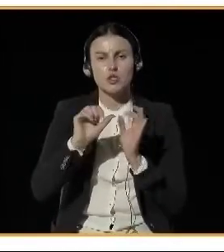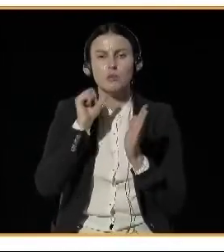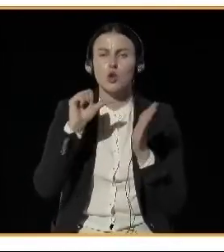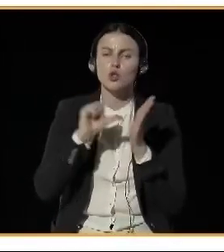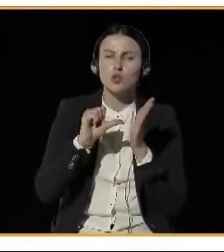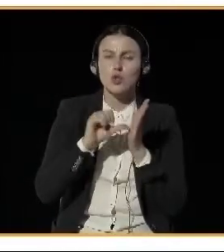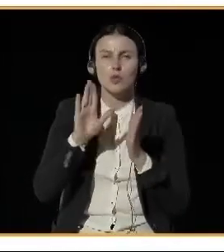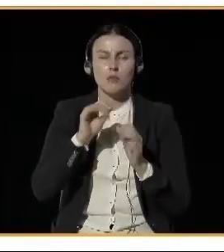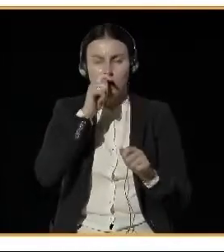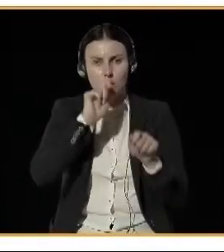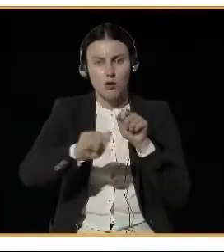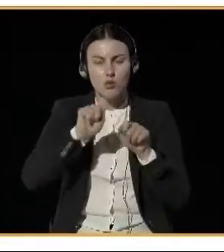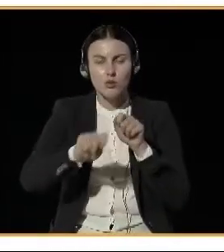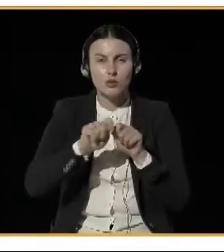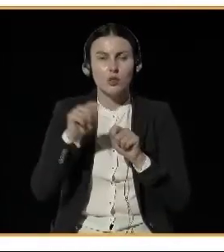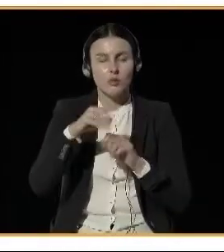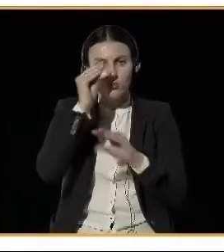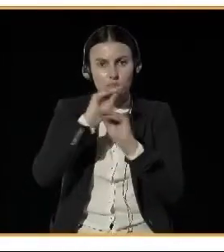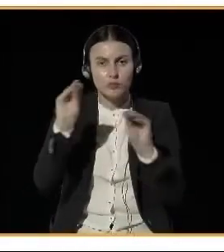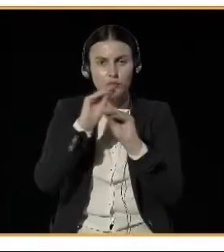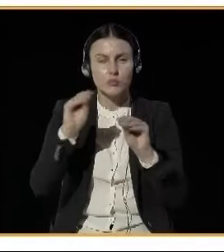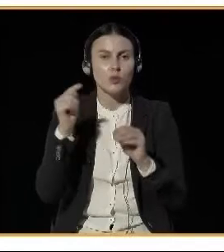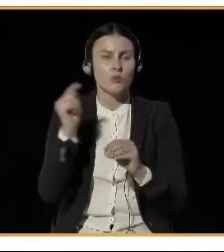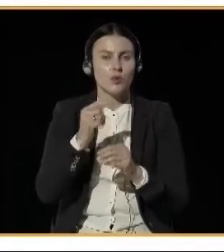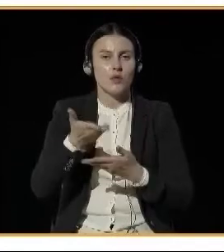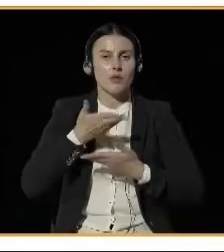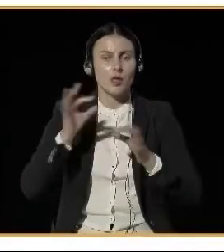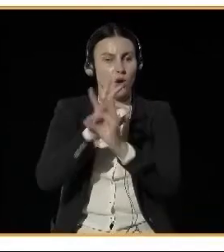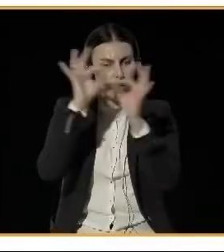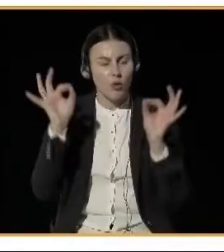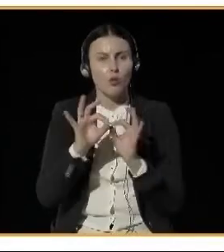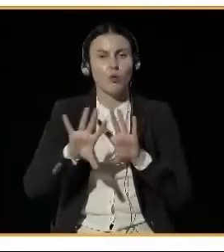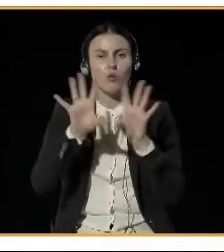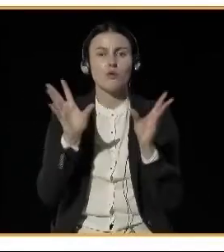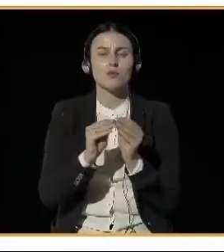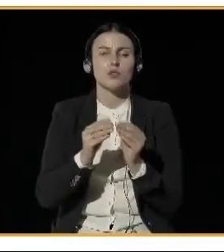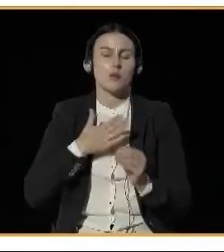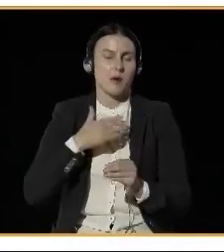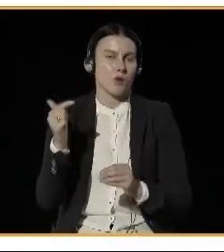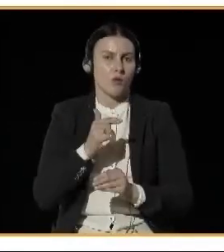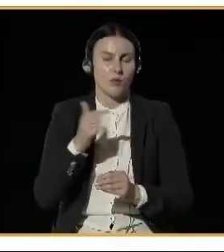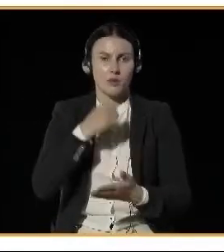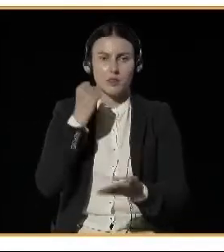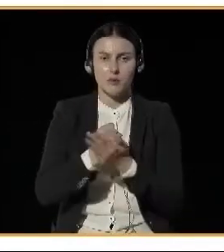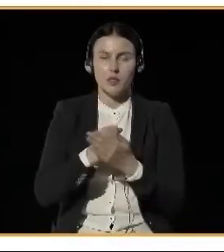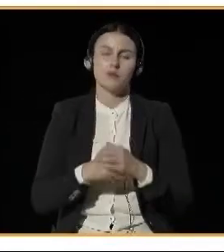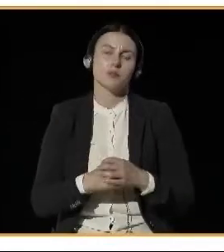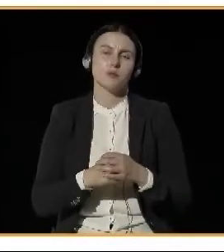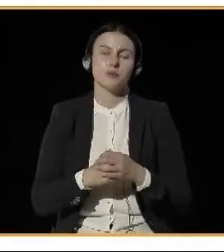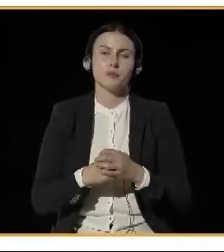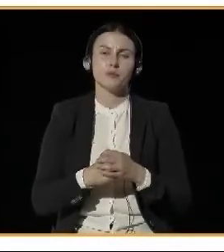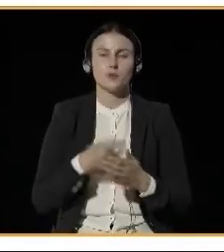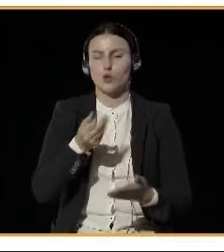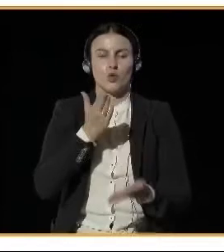inform the public. It is also the legal obligation, but not only. But the most important